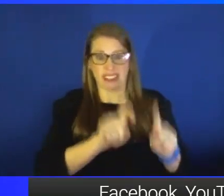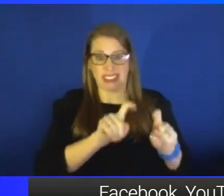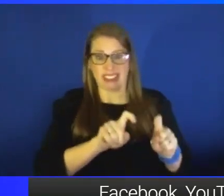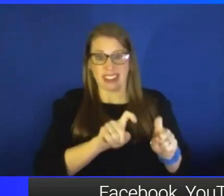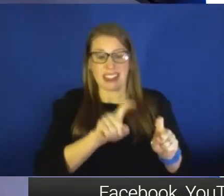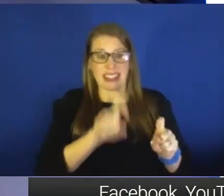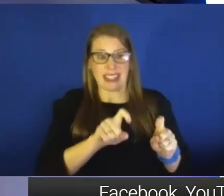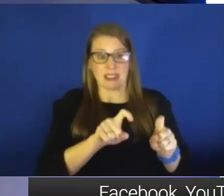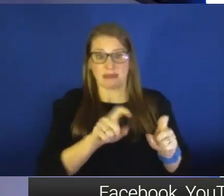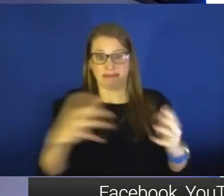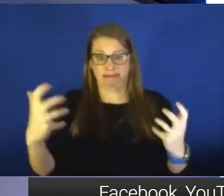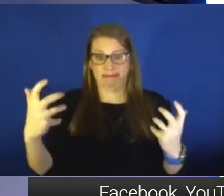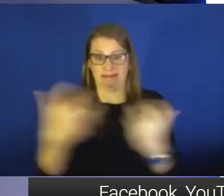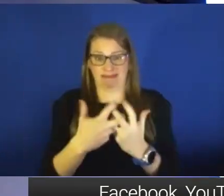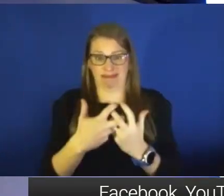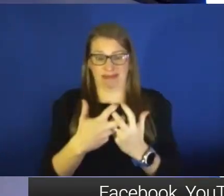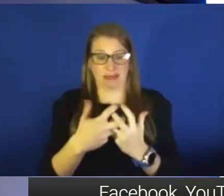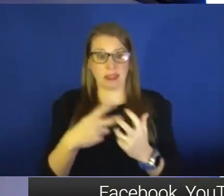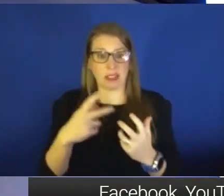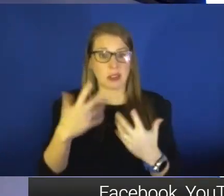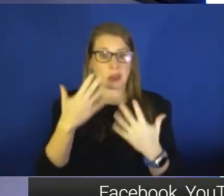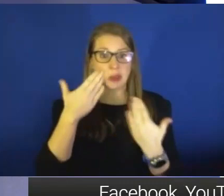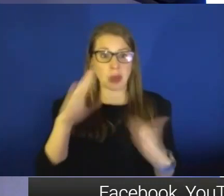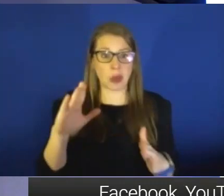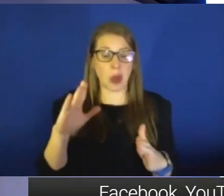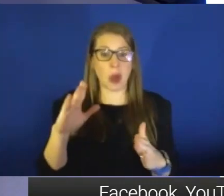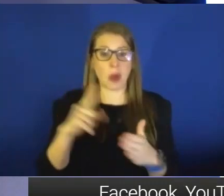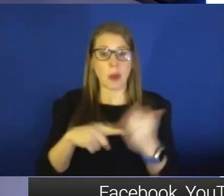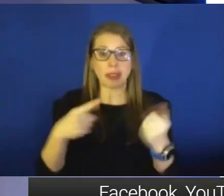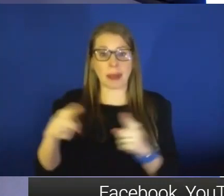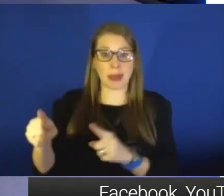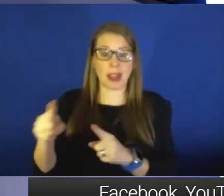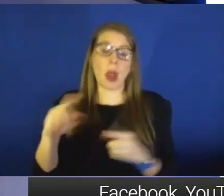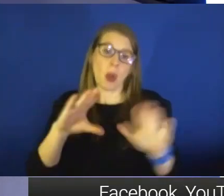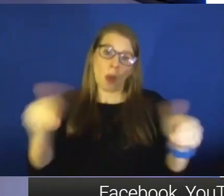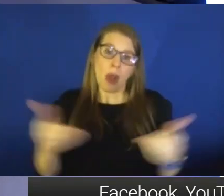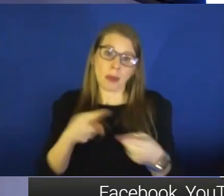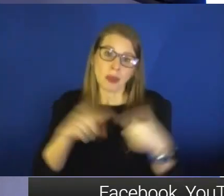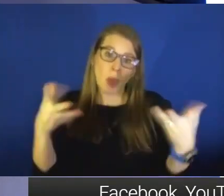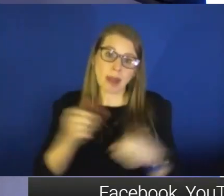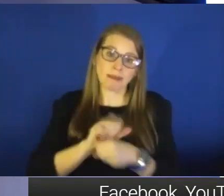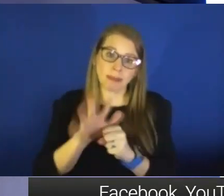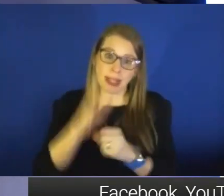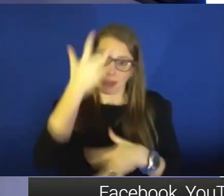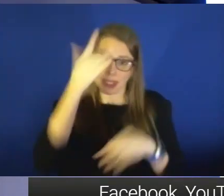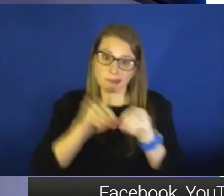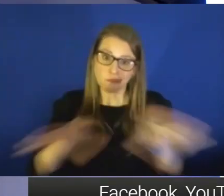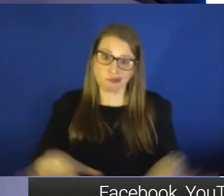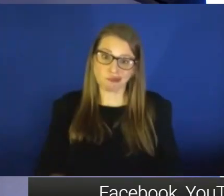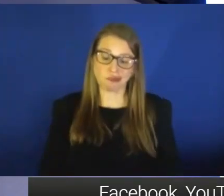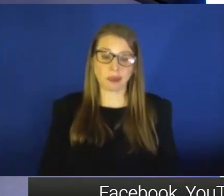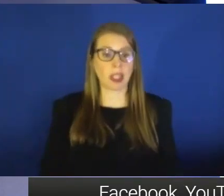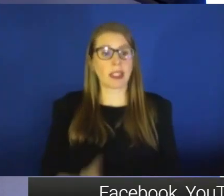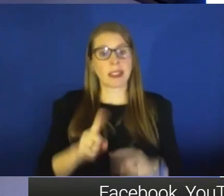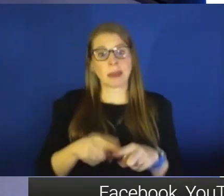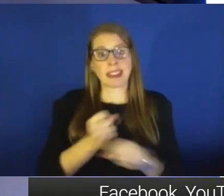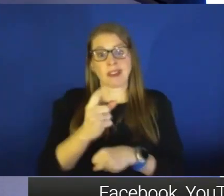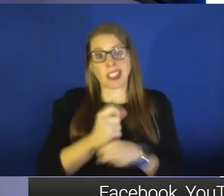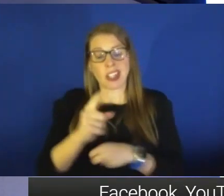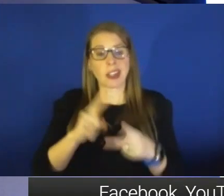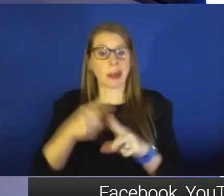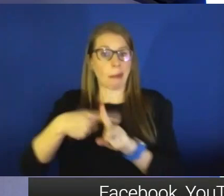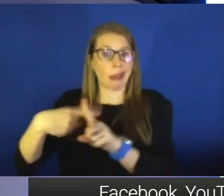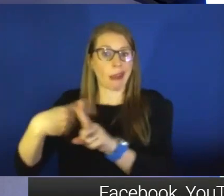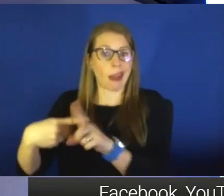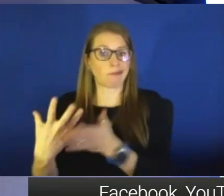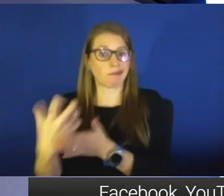we don't always know what's going on. It's like, welcome to the pandemic, right? It's just it's month to month, year to year at this point. OK, so let's talk about hospitalizations. Walk us